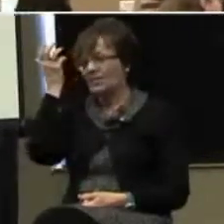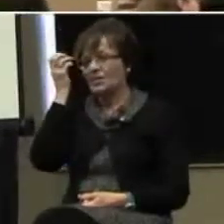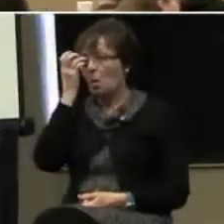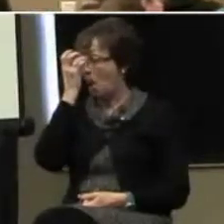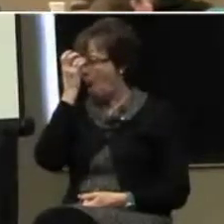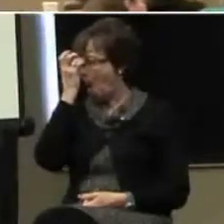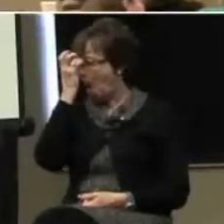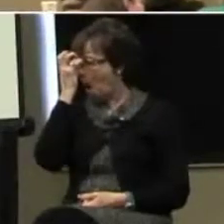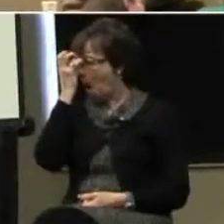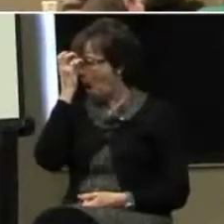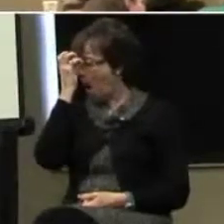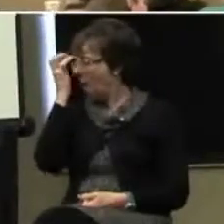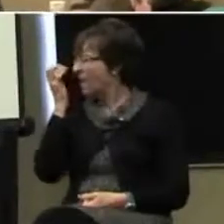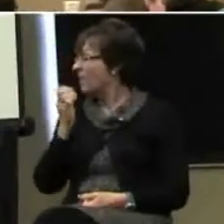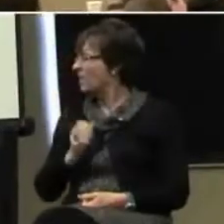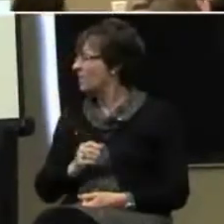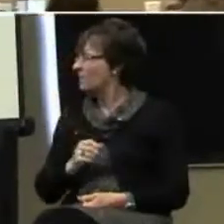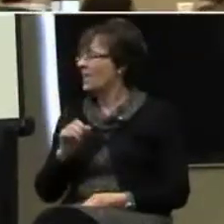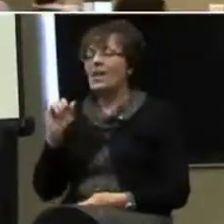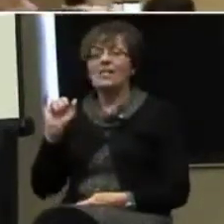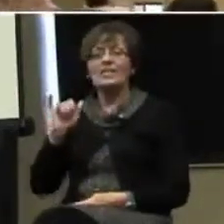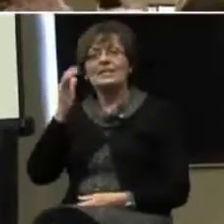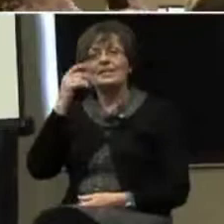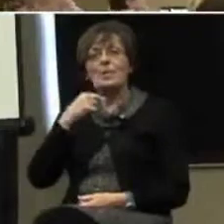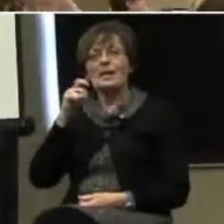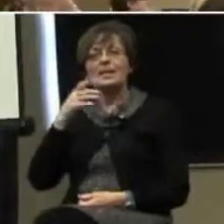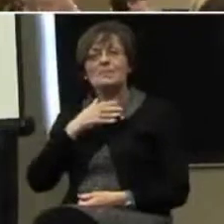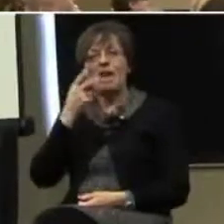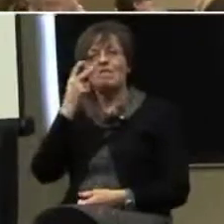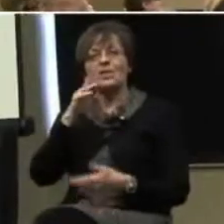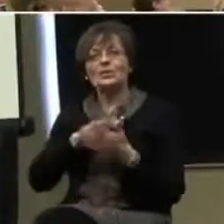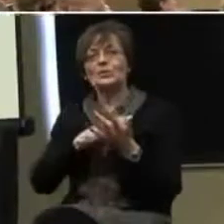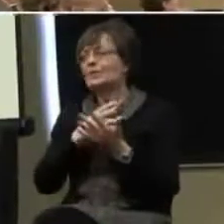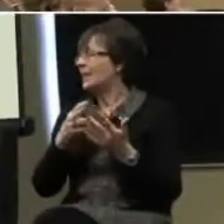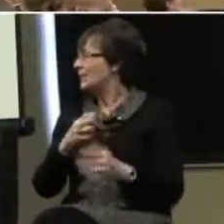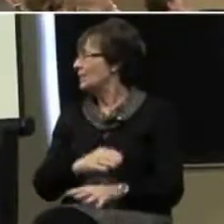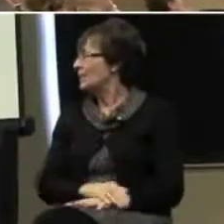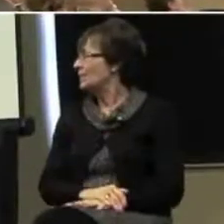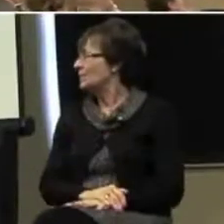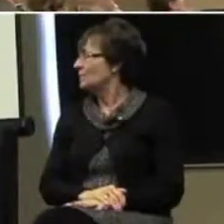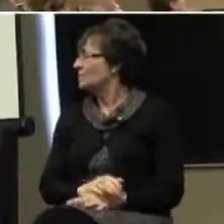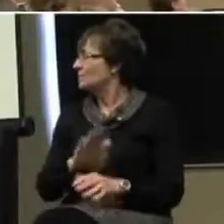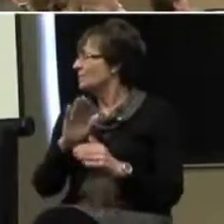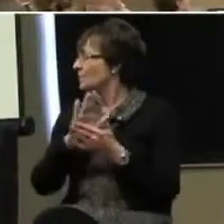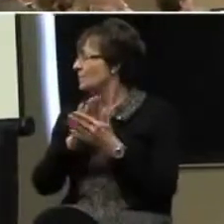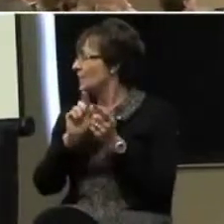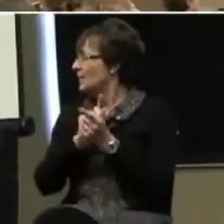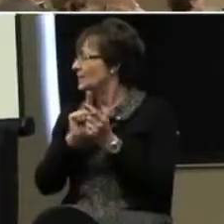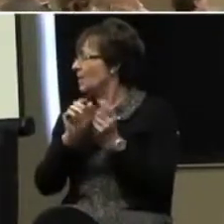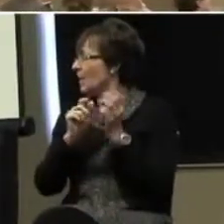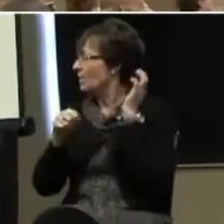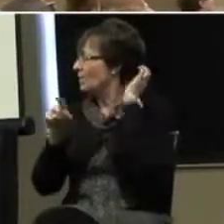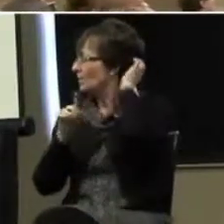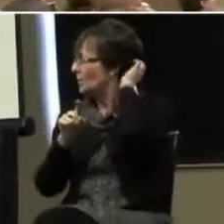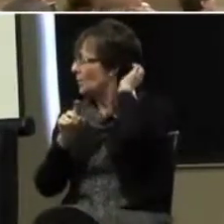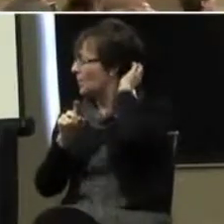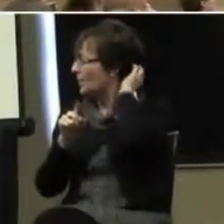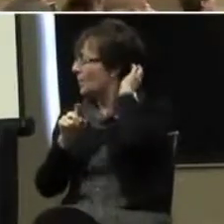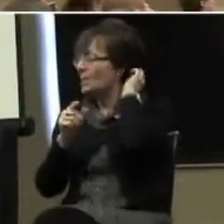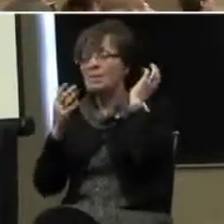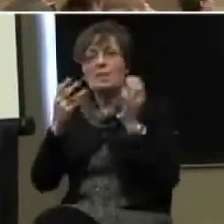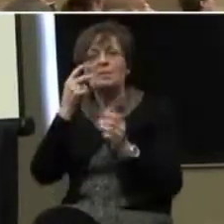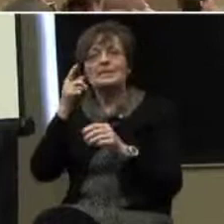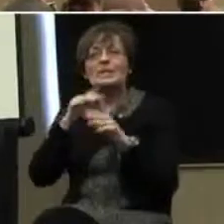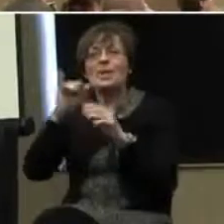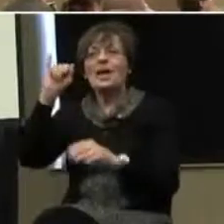Thank you. This is why I need my visual schedule. I can't keep track of anything. Look, nice to meet all of you. Thank you. We might